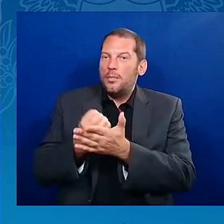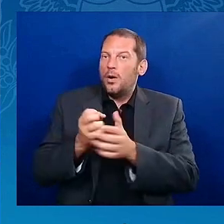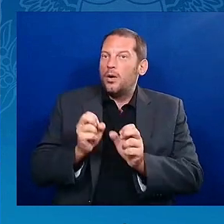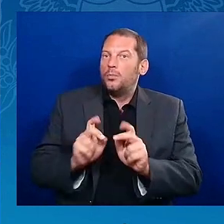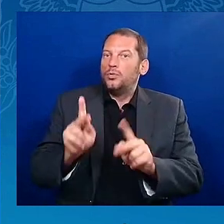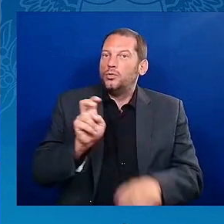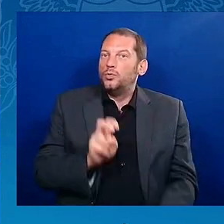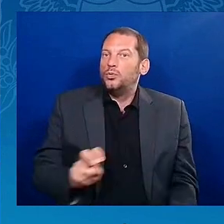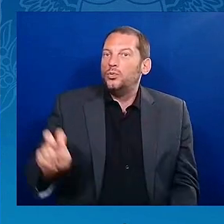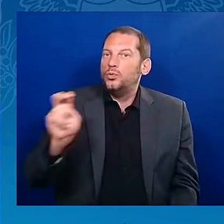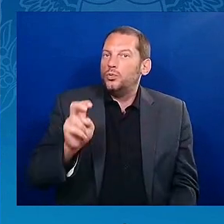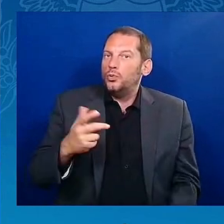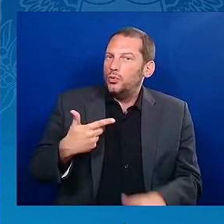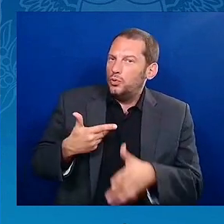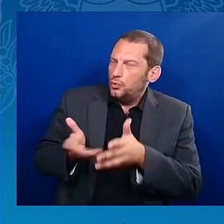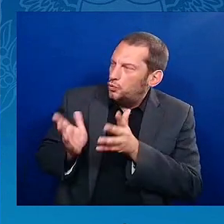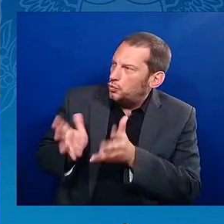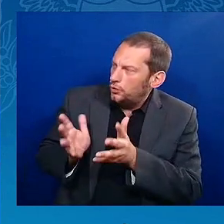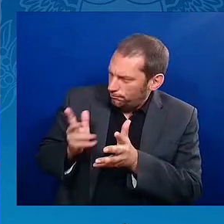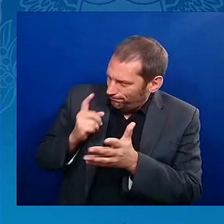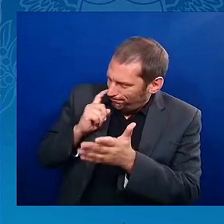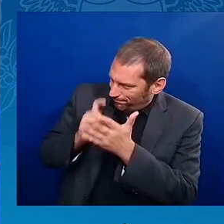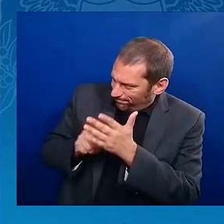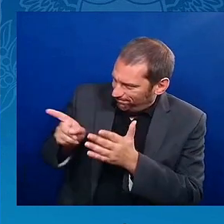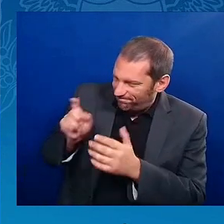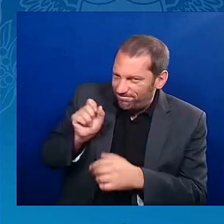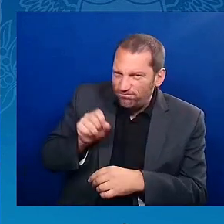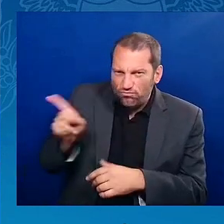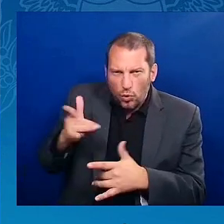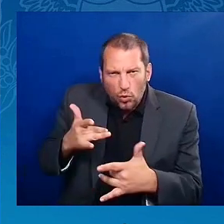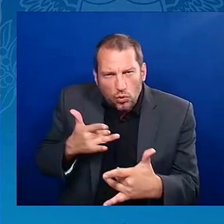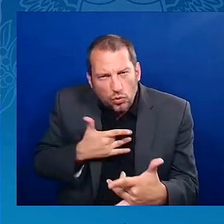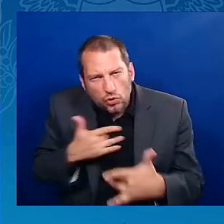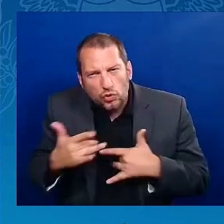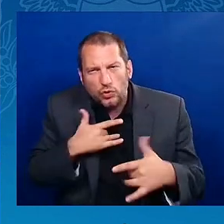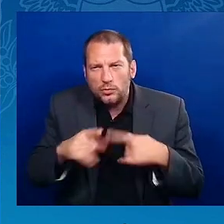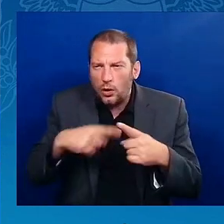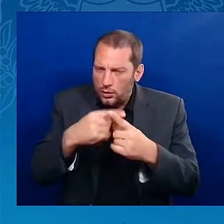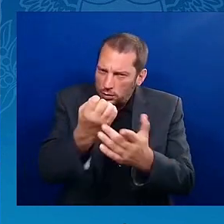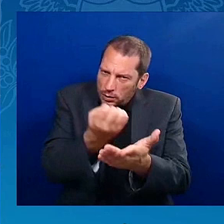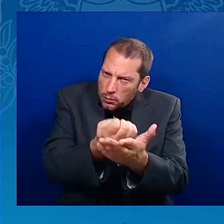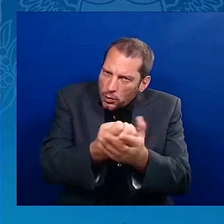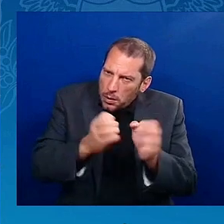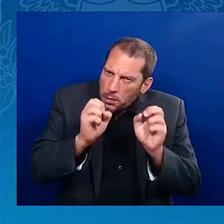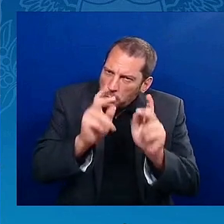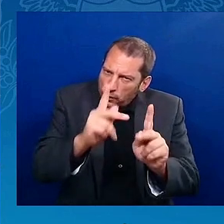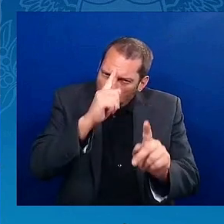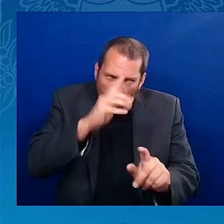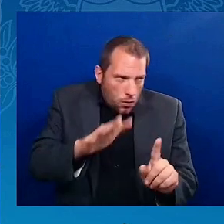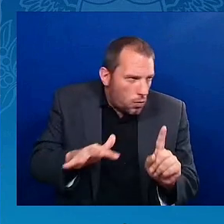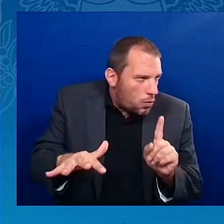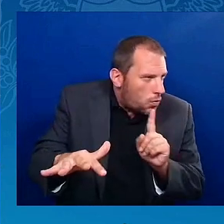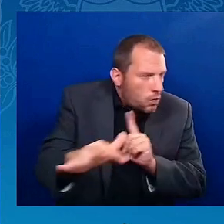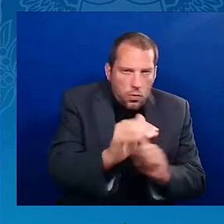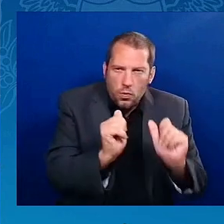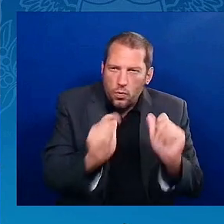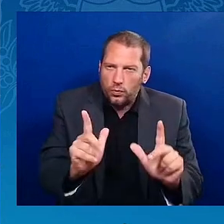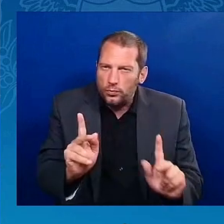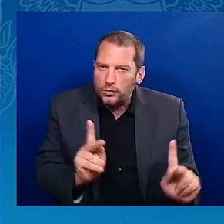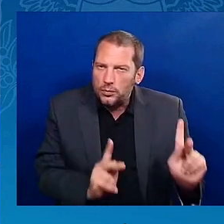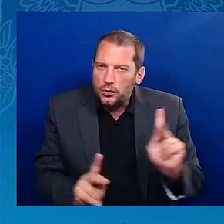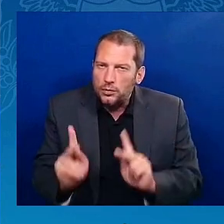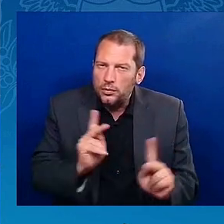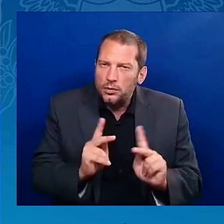economic opportunity for all. I shared how the 100 organization and I, as an individual citizen, have deep